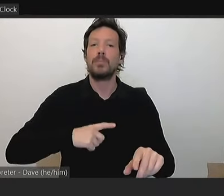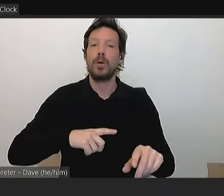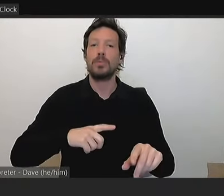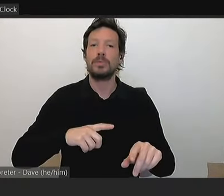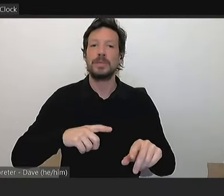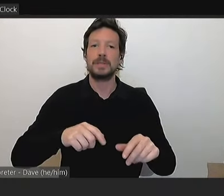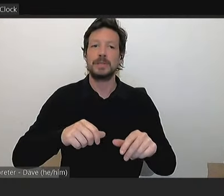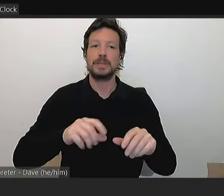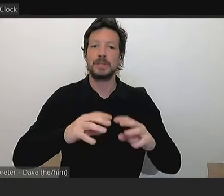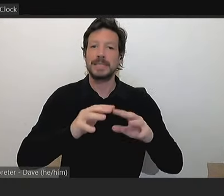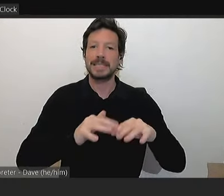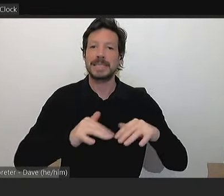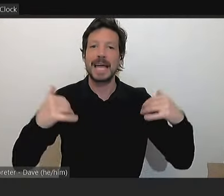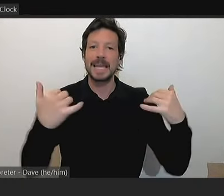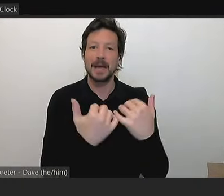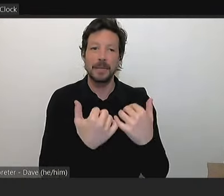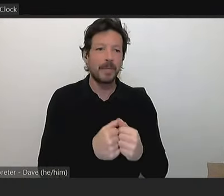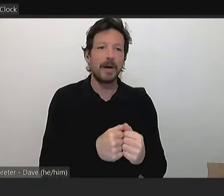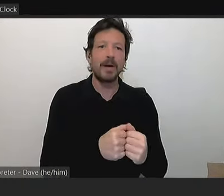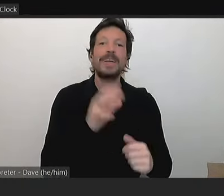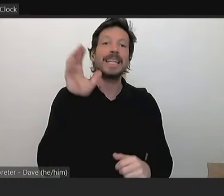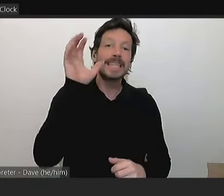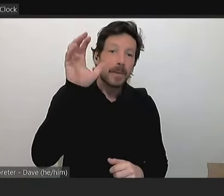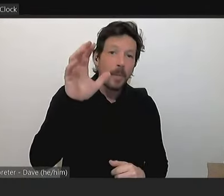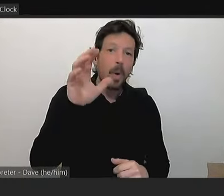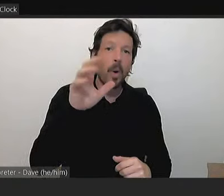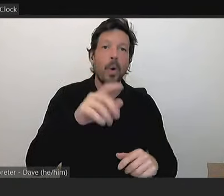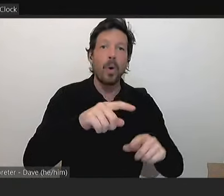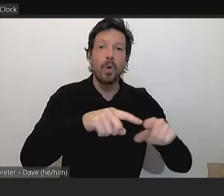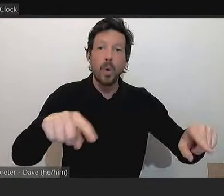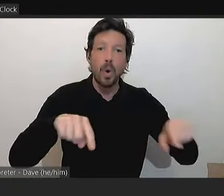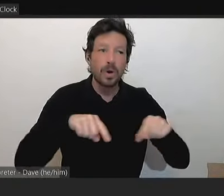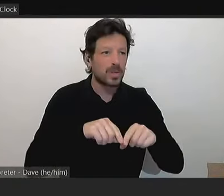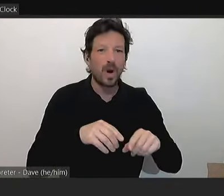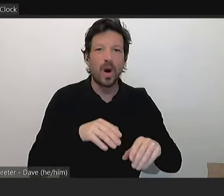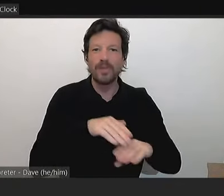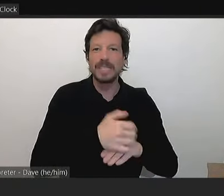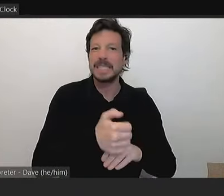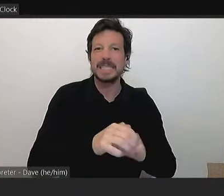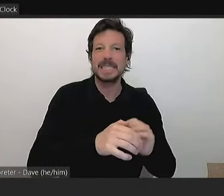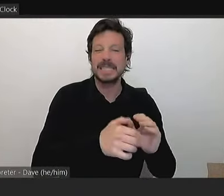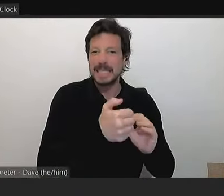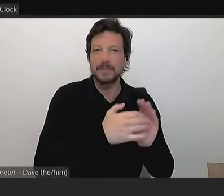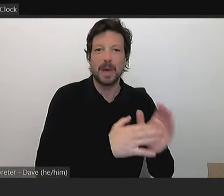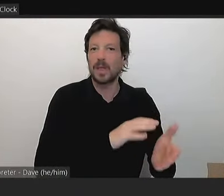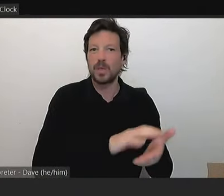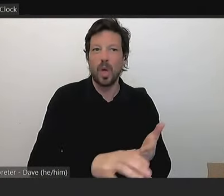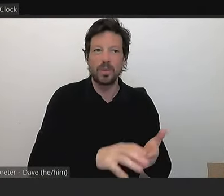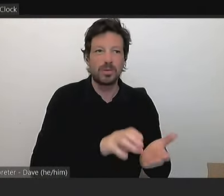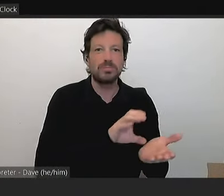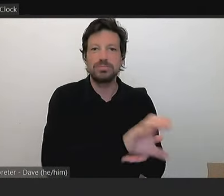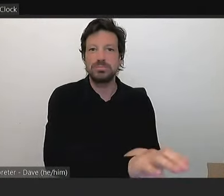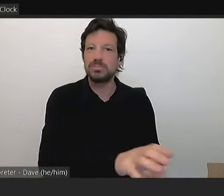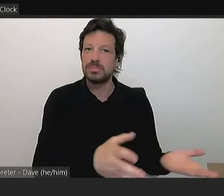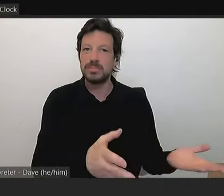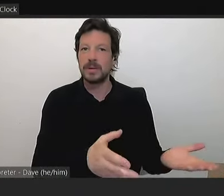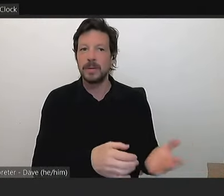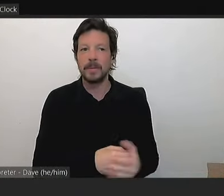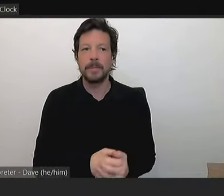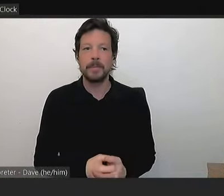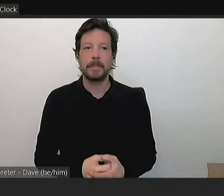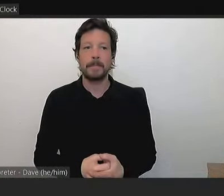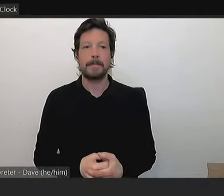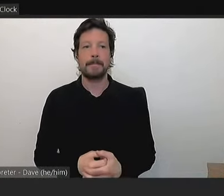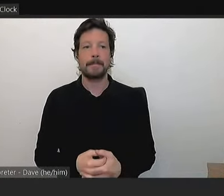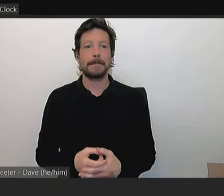of $60 million worth of investment and the usage that we have per capita, per